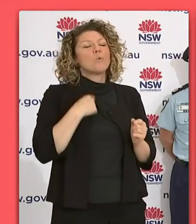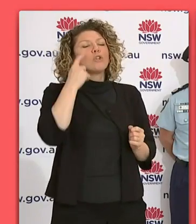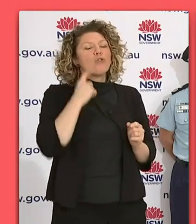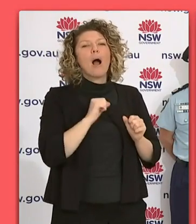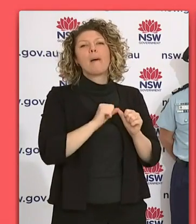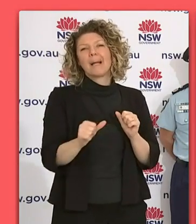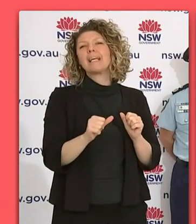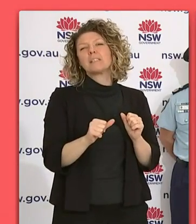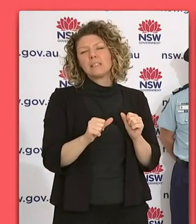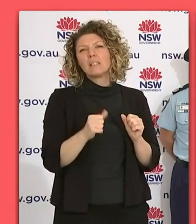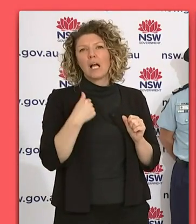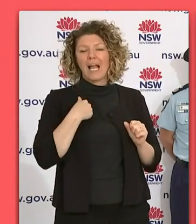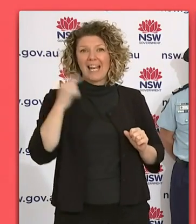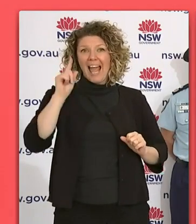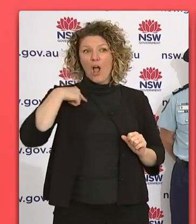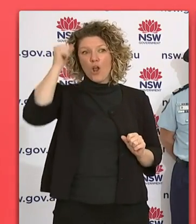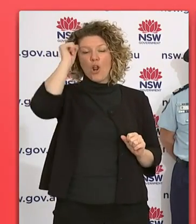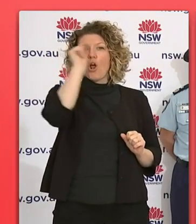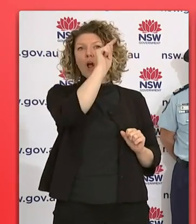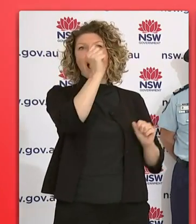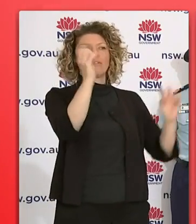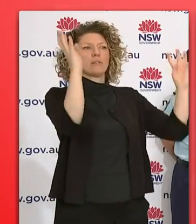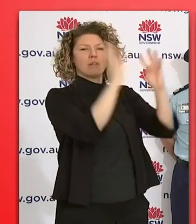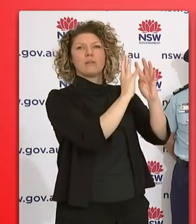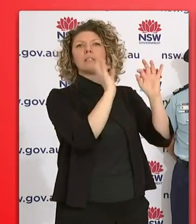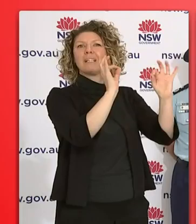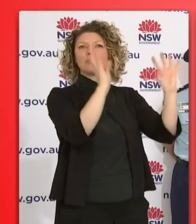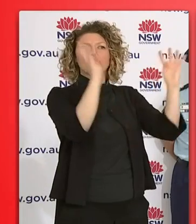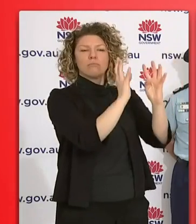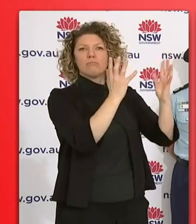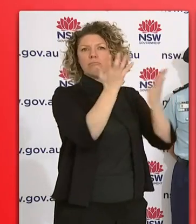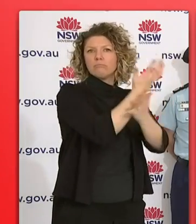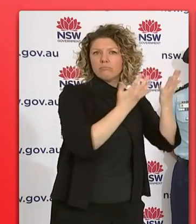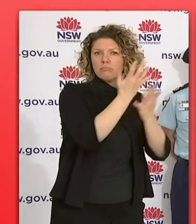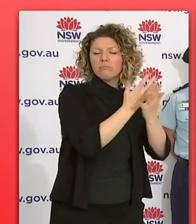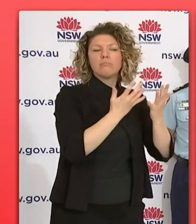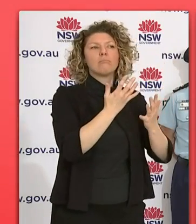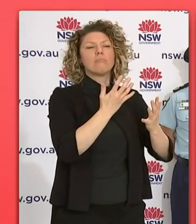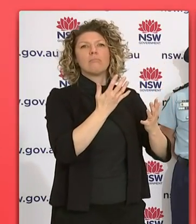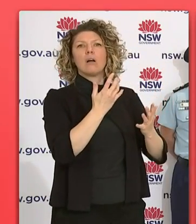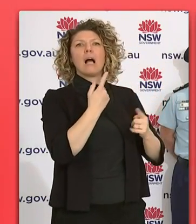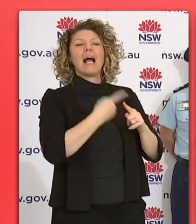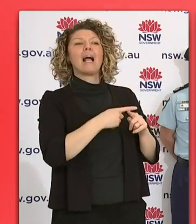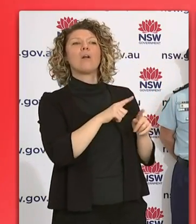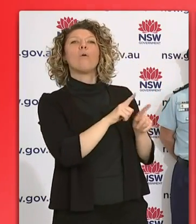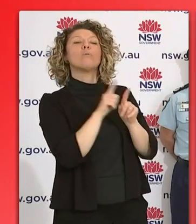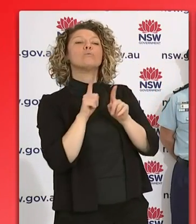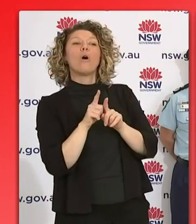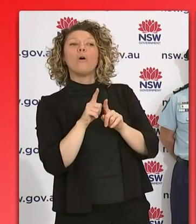can. As I speak, I know that the committees are meeting with the federal government, our state committees and incident committees that